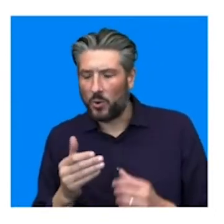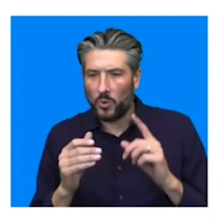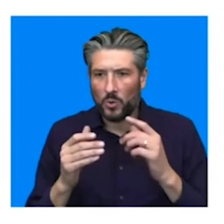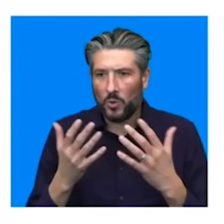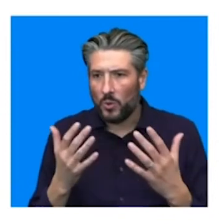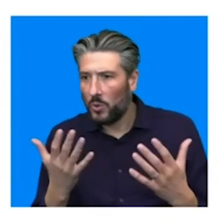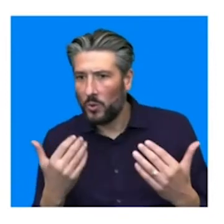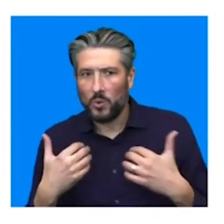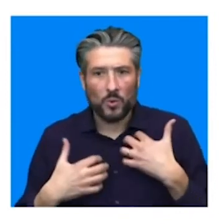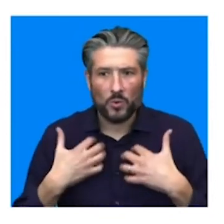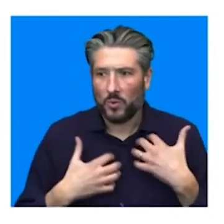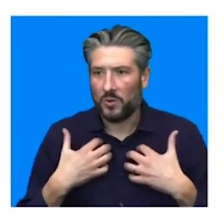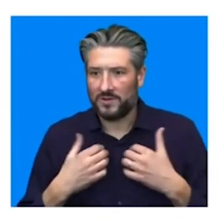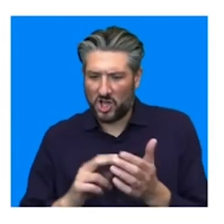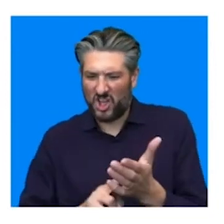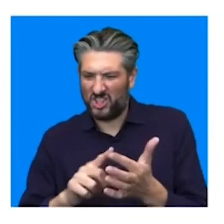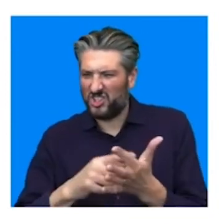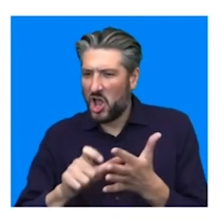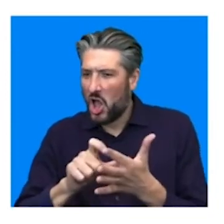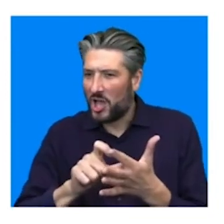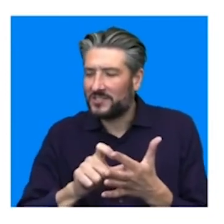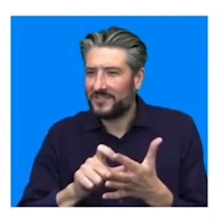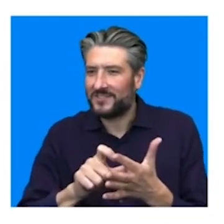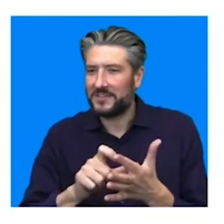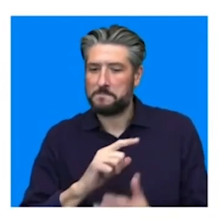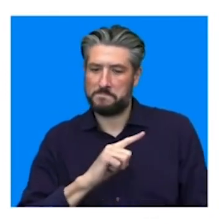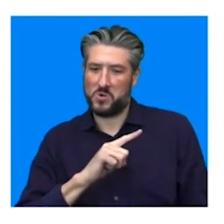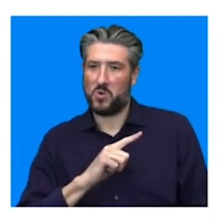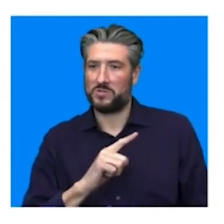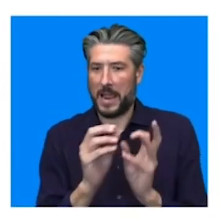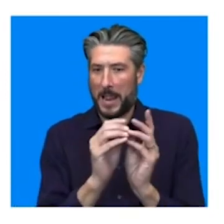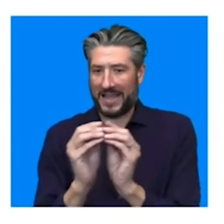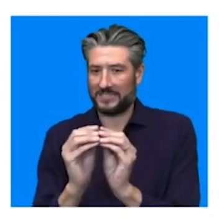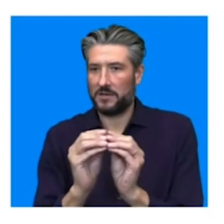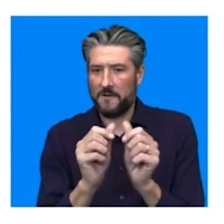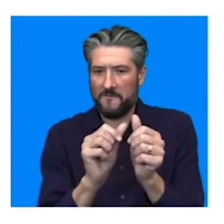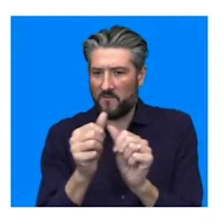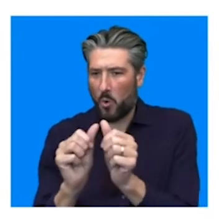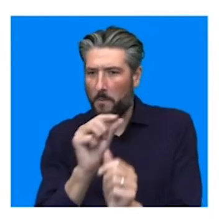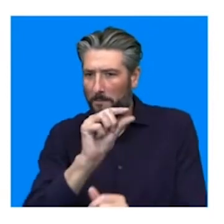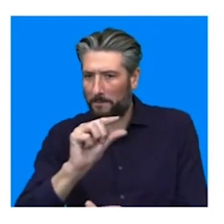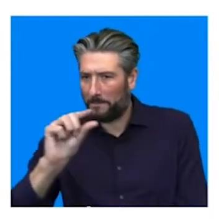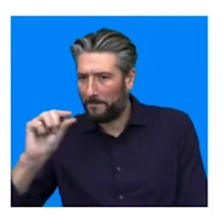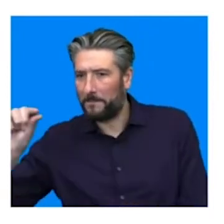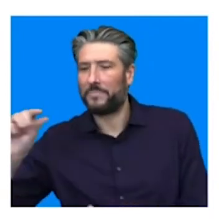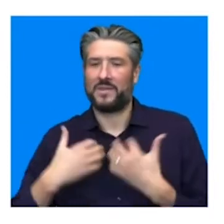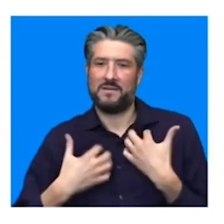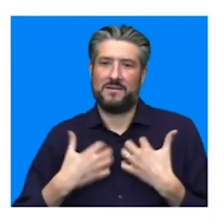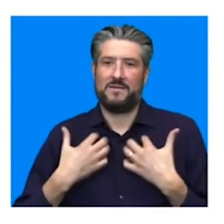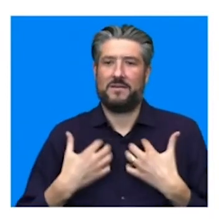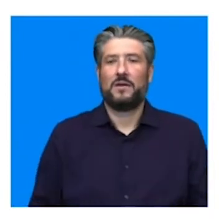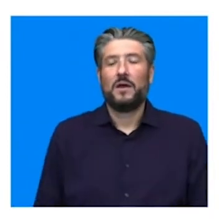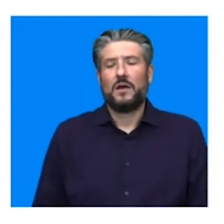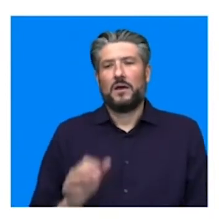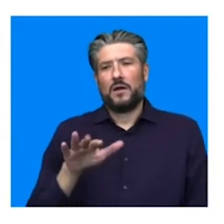so much involved, you know, when you start talking about letter forms, you know. So, with that, talking about those different